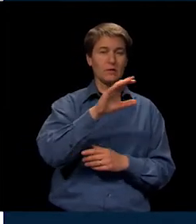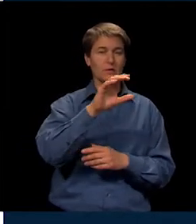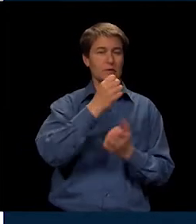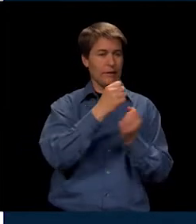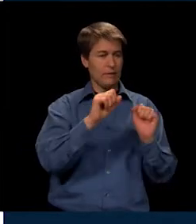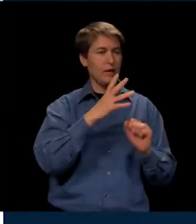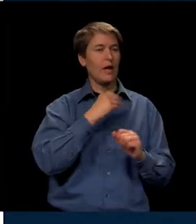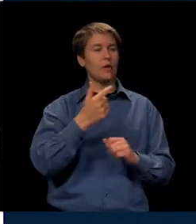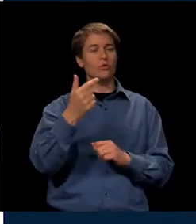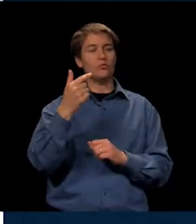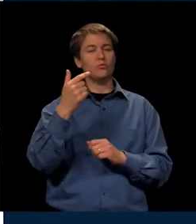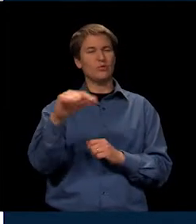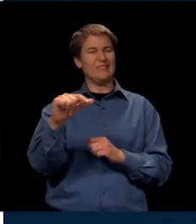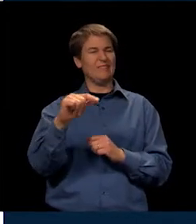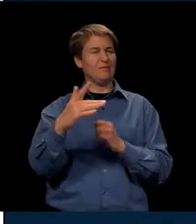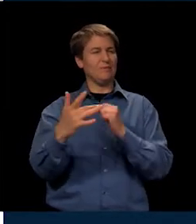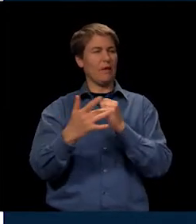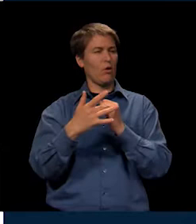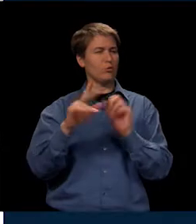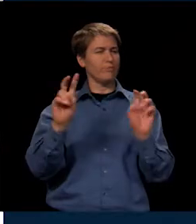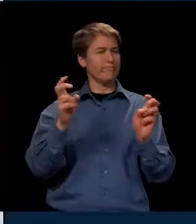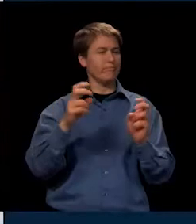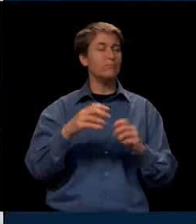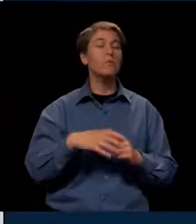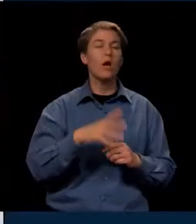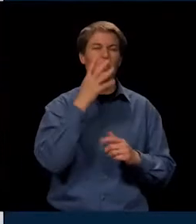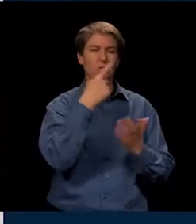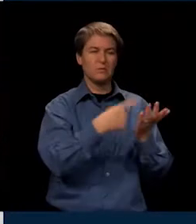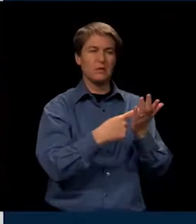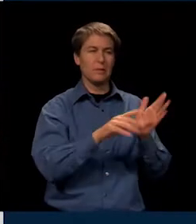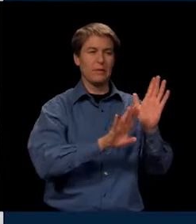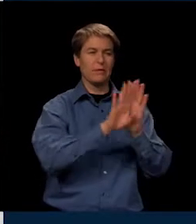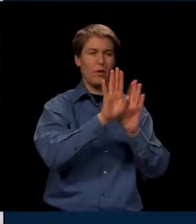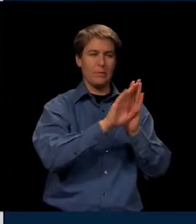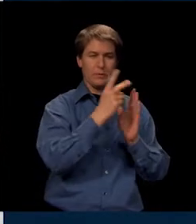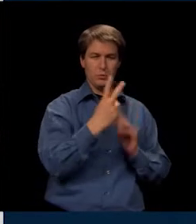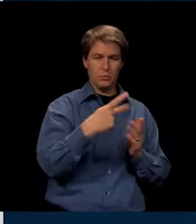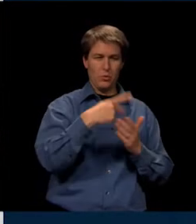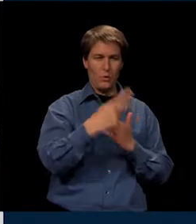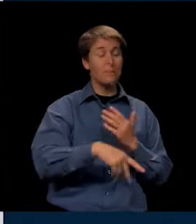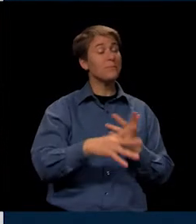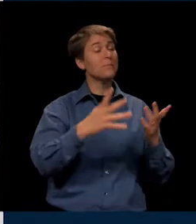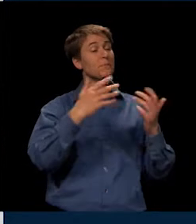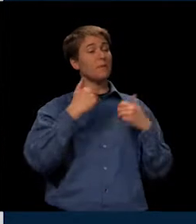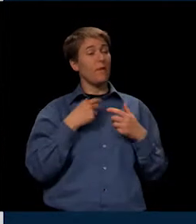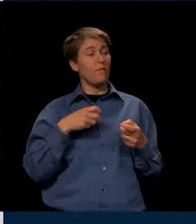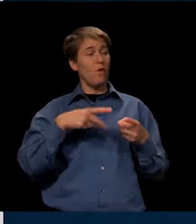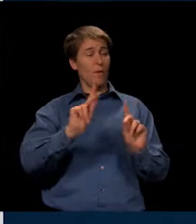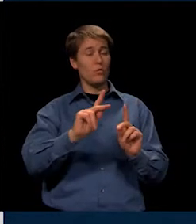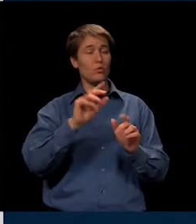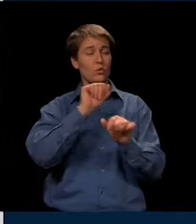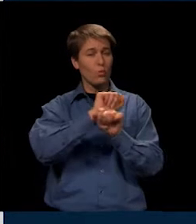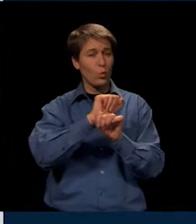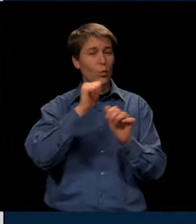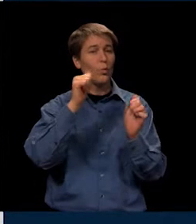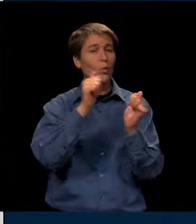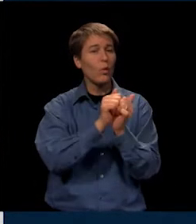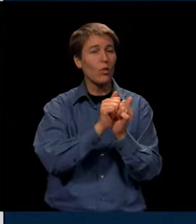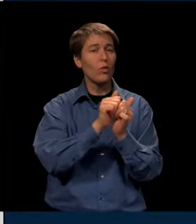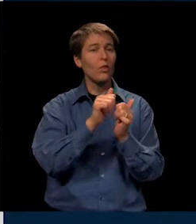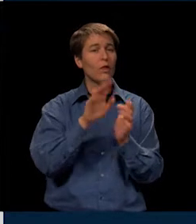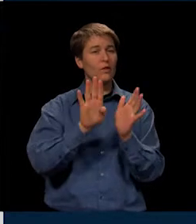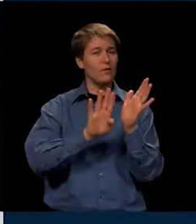So I'm going to talk a little bit about the development of those two particular programs. I've had the wonderful opportunity to work with this